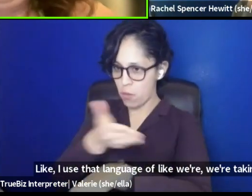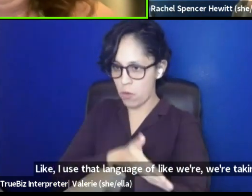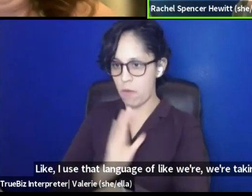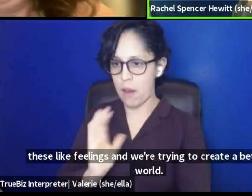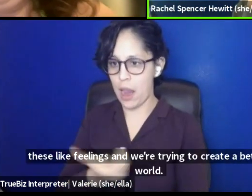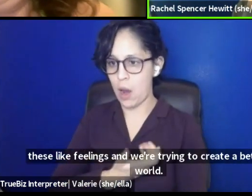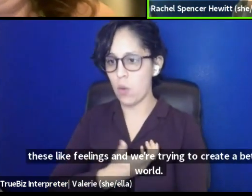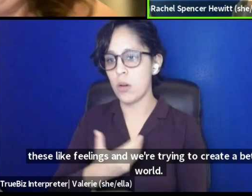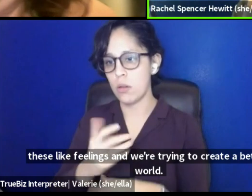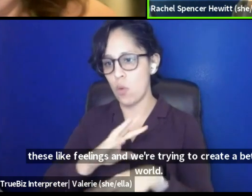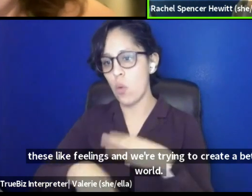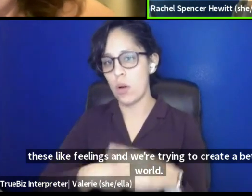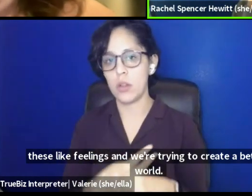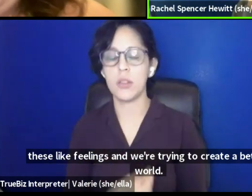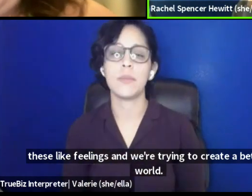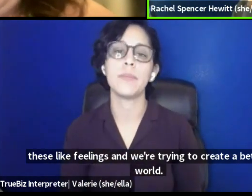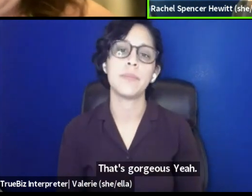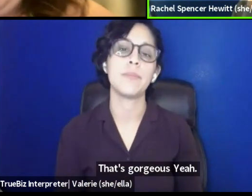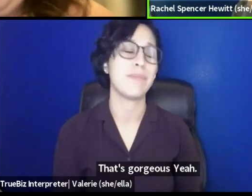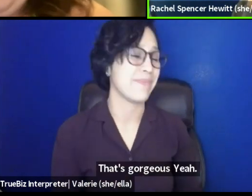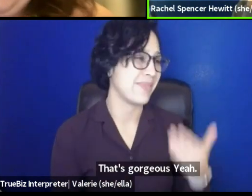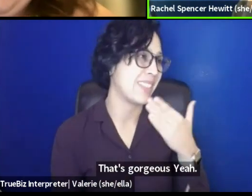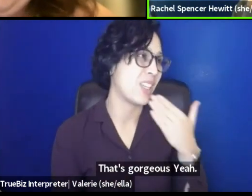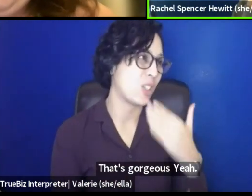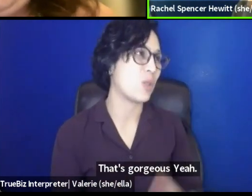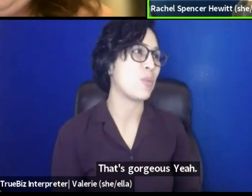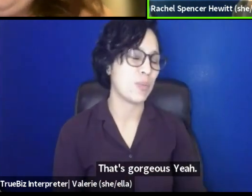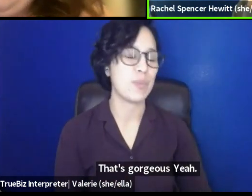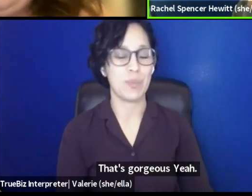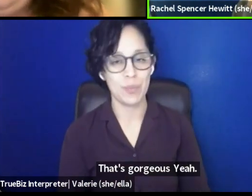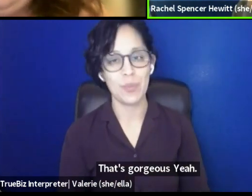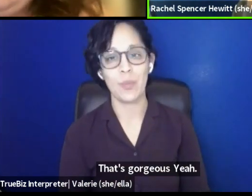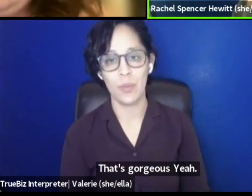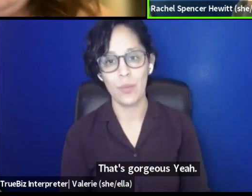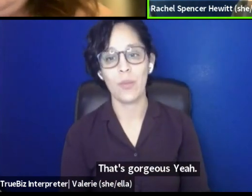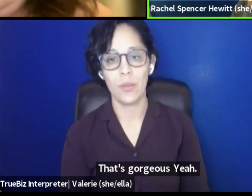That's gorgeous. Yeah. Thank you for that. Yes.